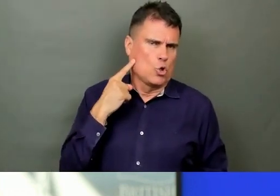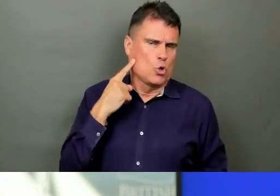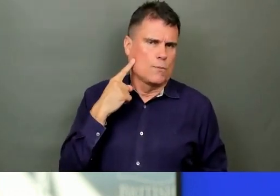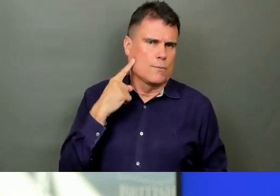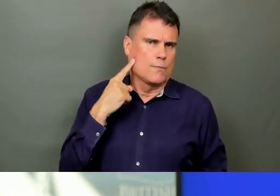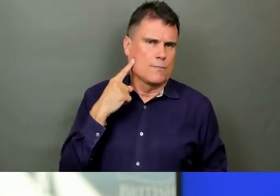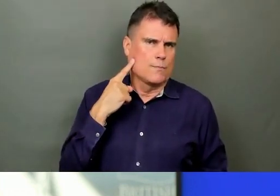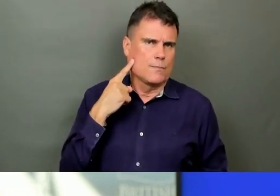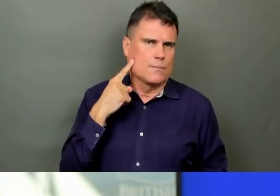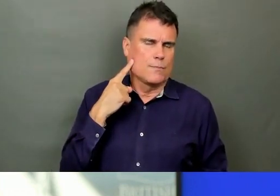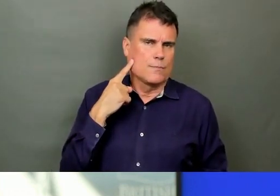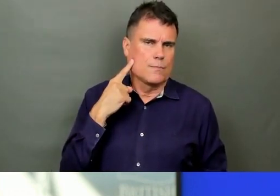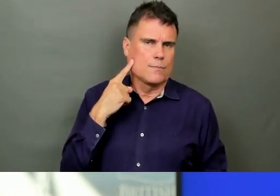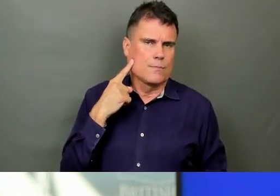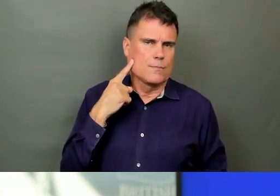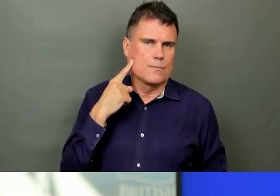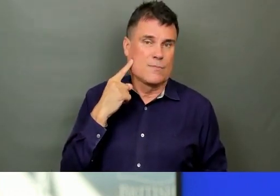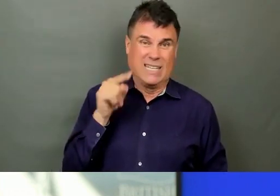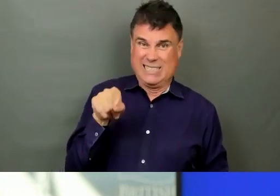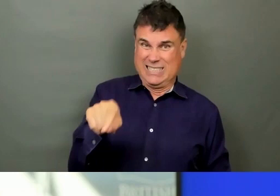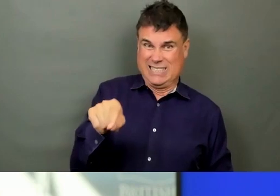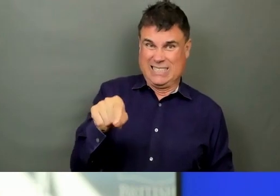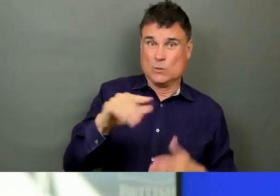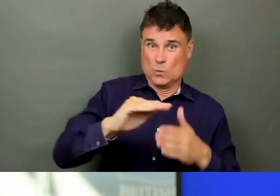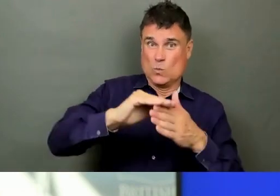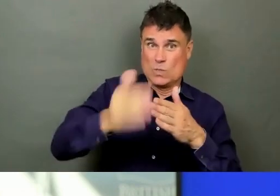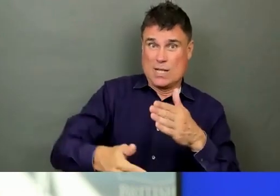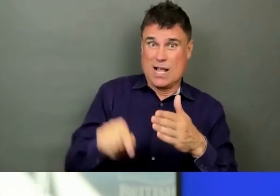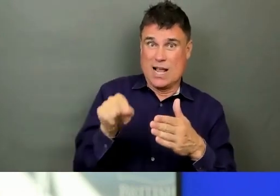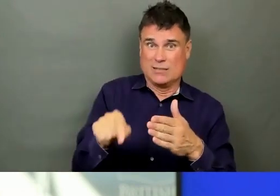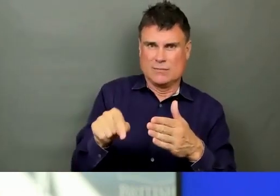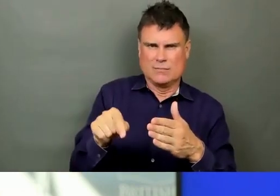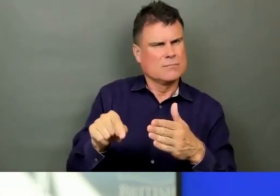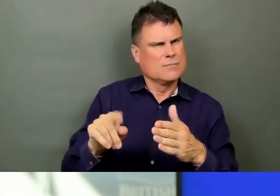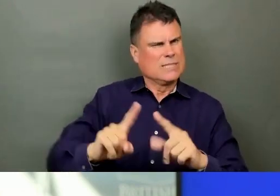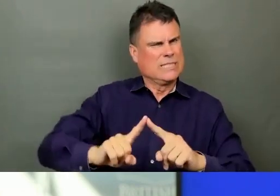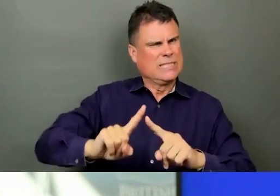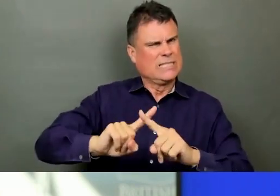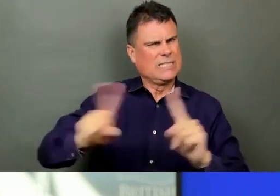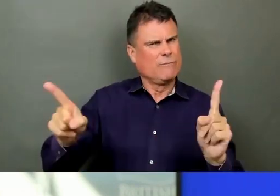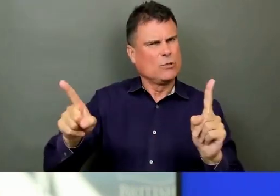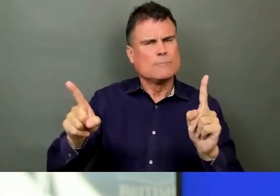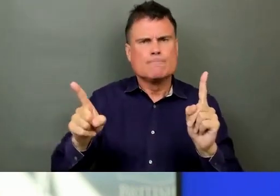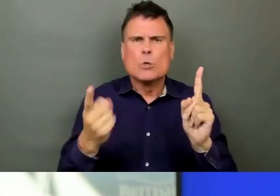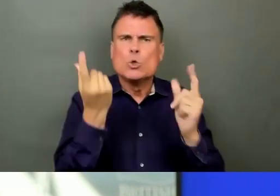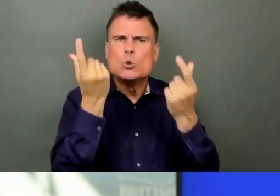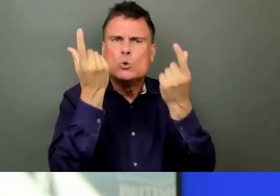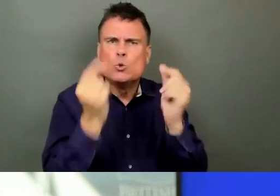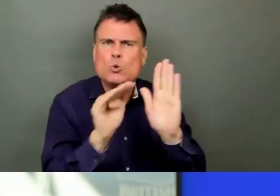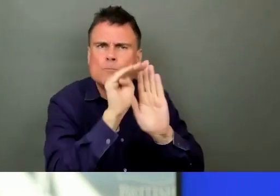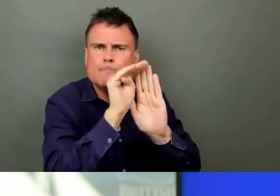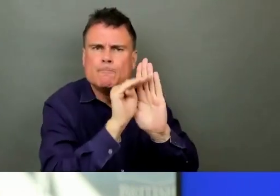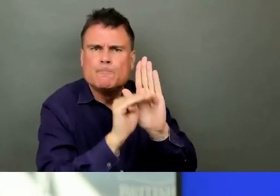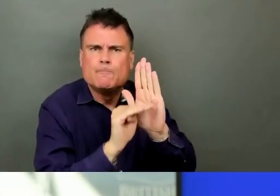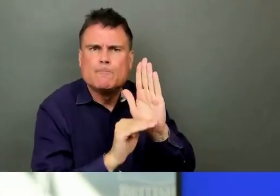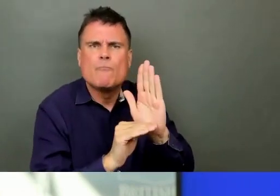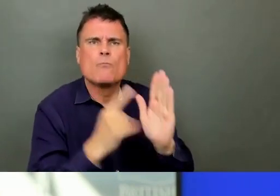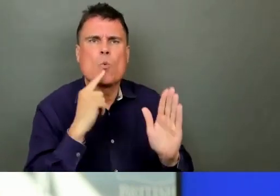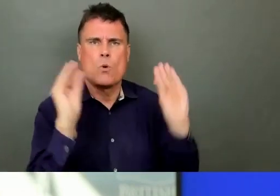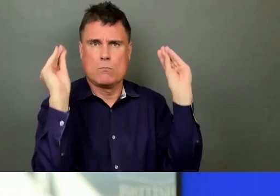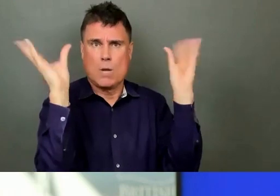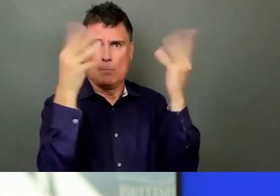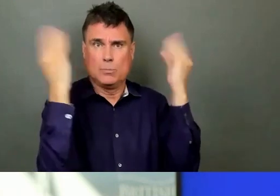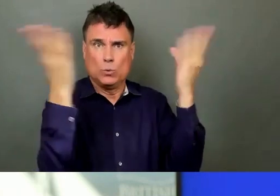paramedics and getting emergency services for people. But do you believe that there will be